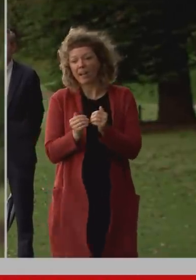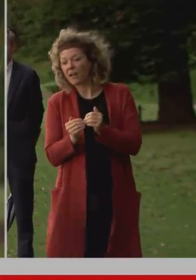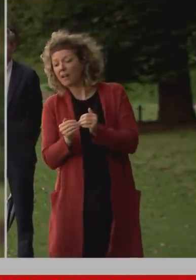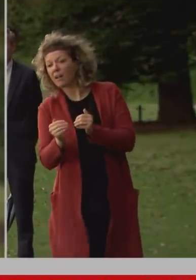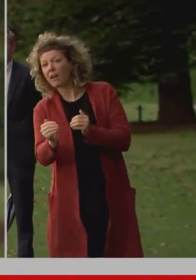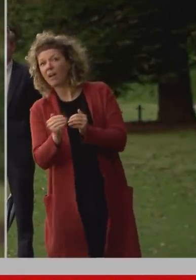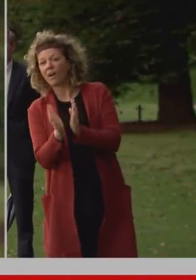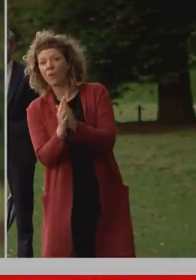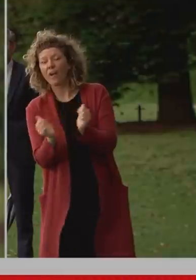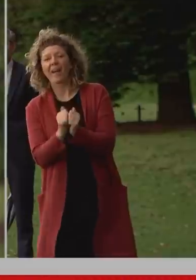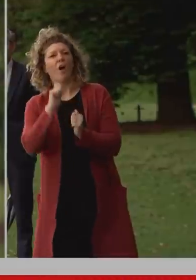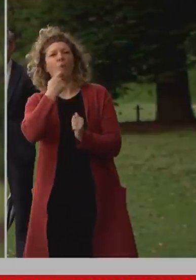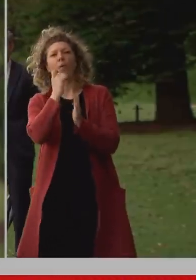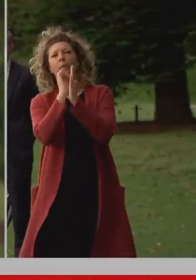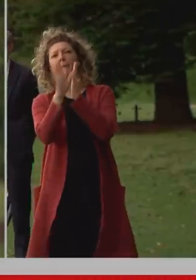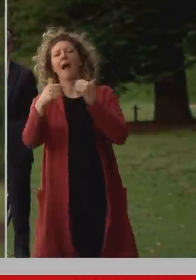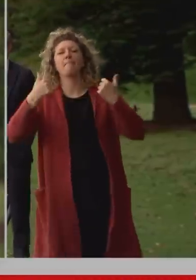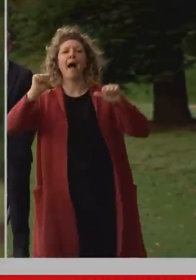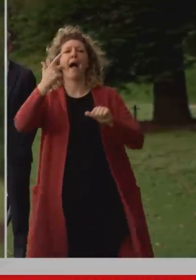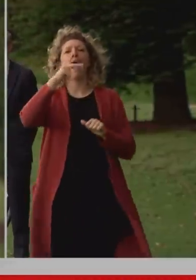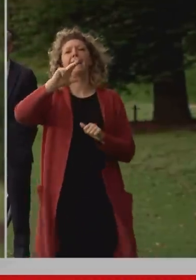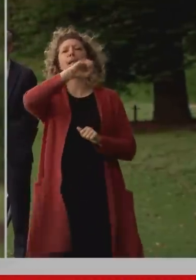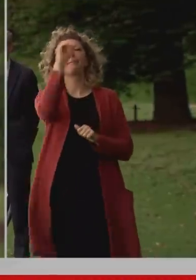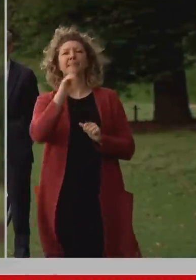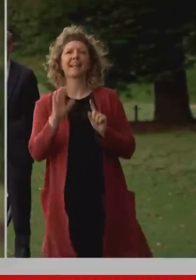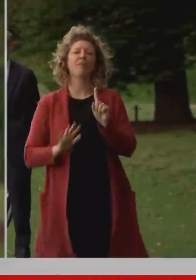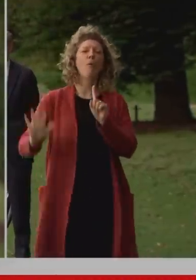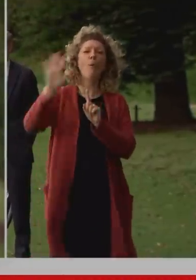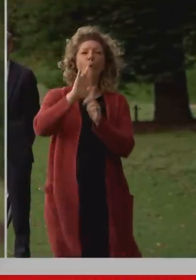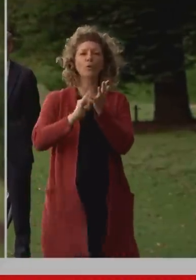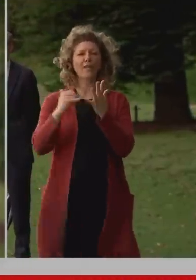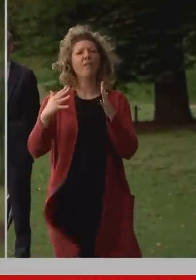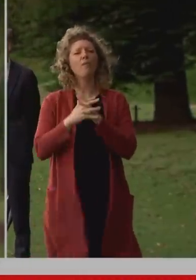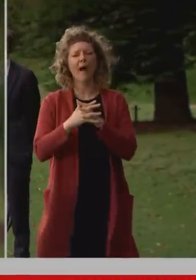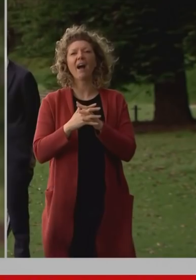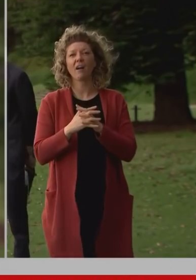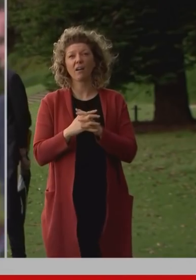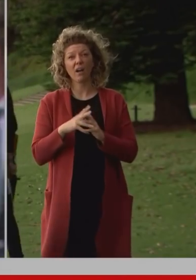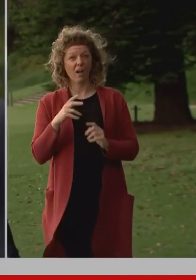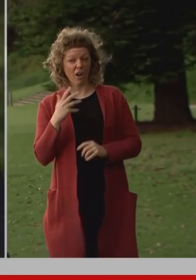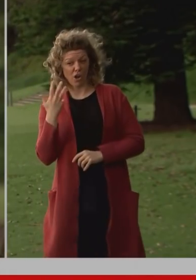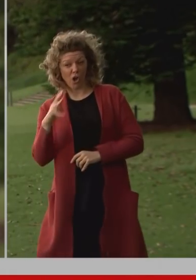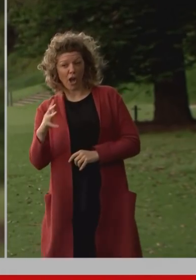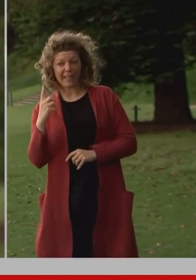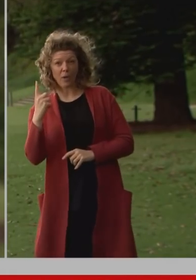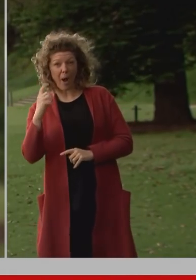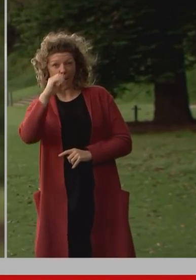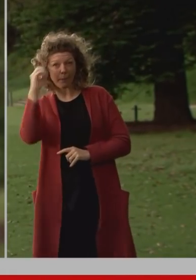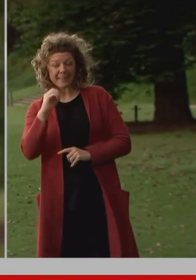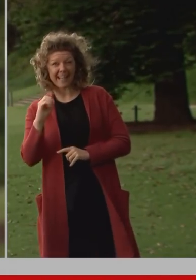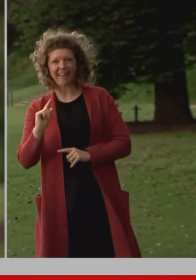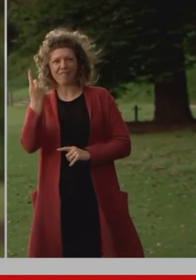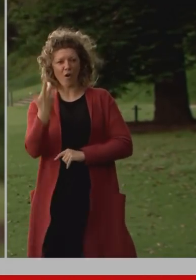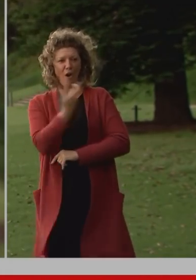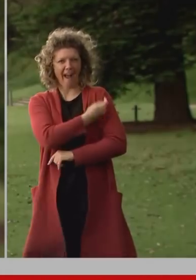milestone of 80 percent double dose for our adult population uh we're already over 91 percent uh first